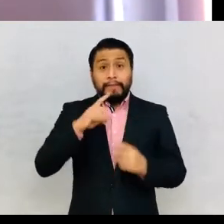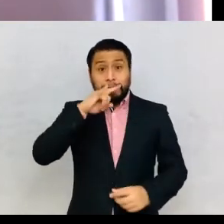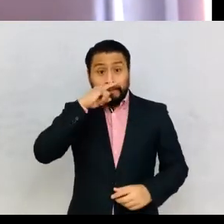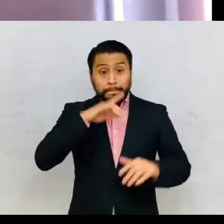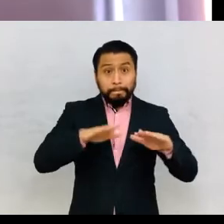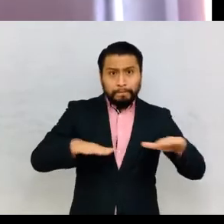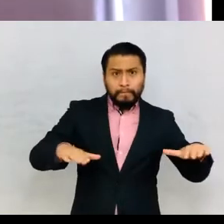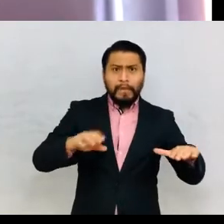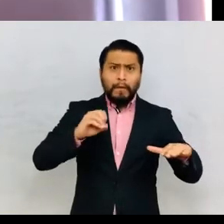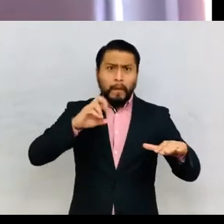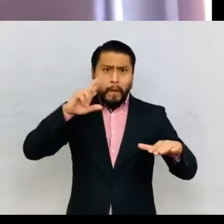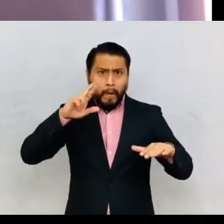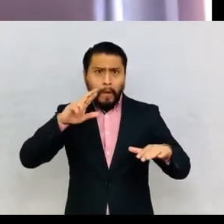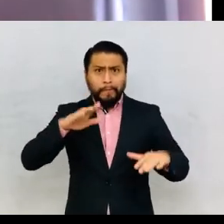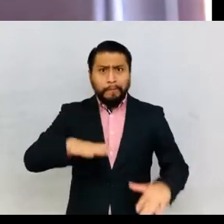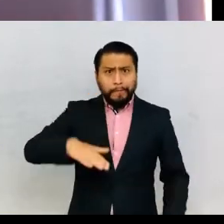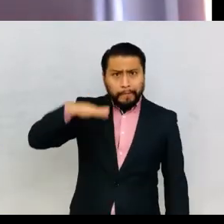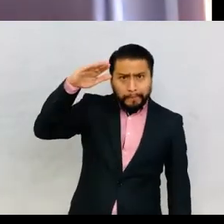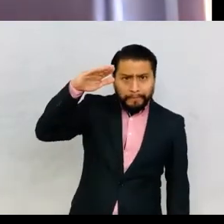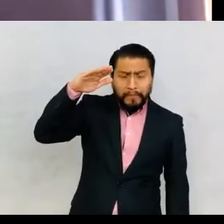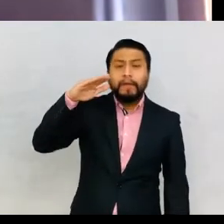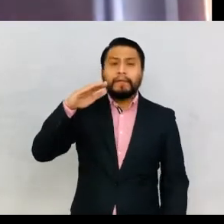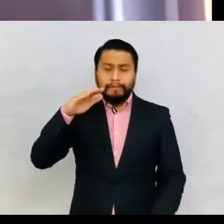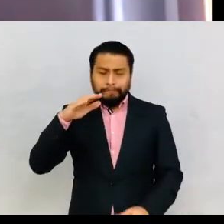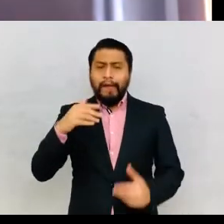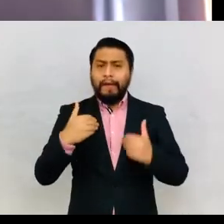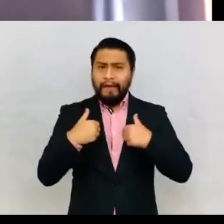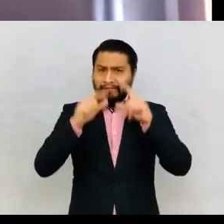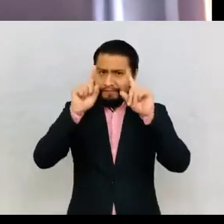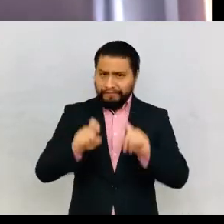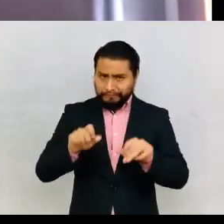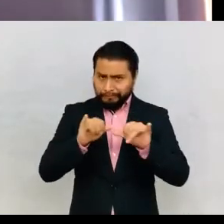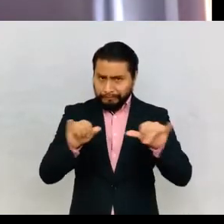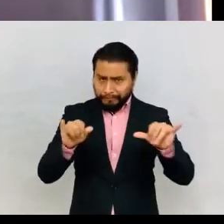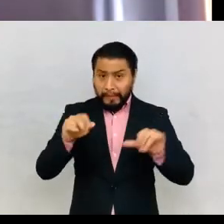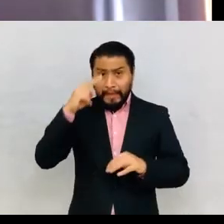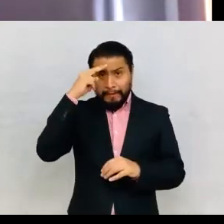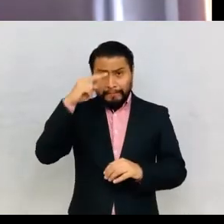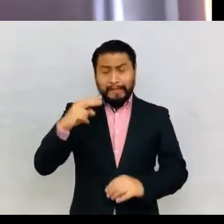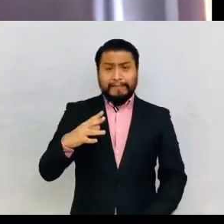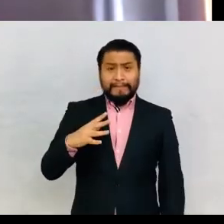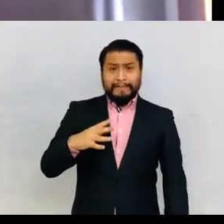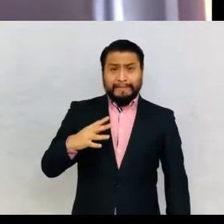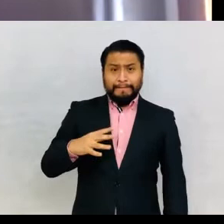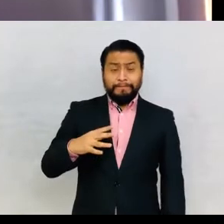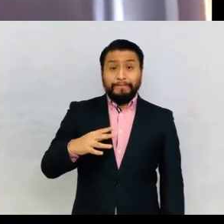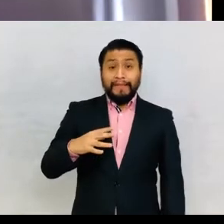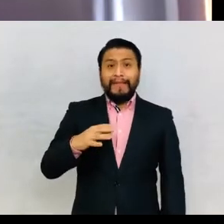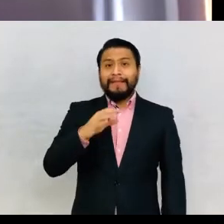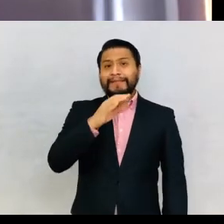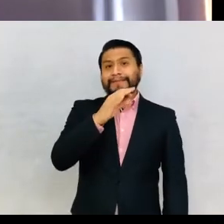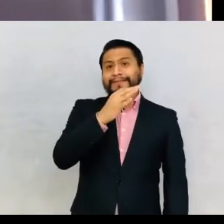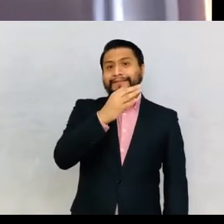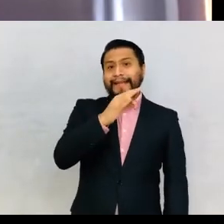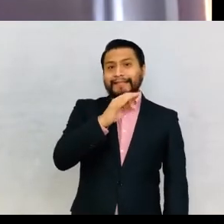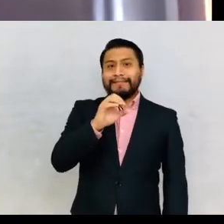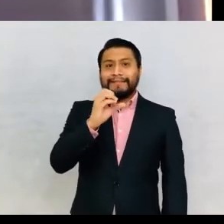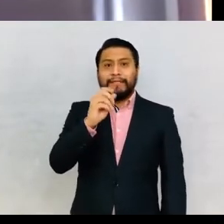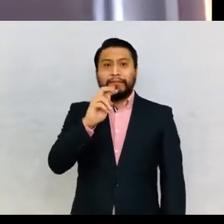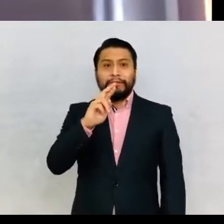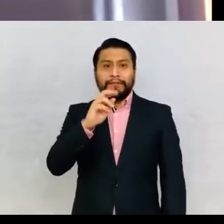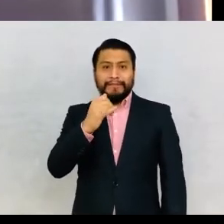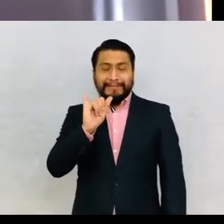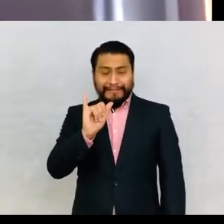-infantile bodies were the object of measurement. In Mexico, at the end of the 19th century, the government of